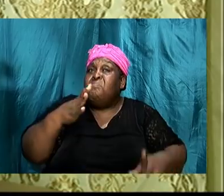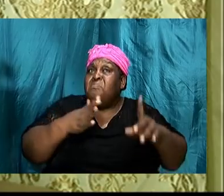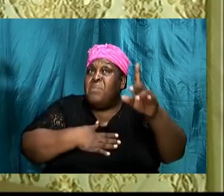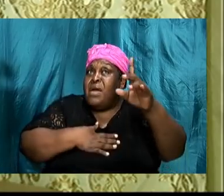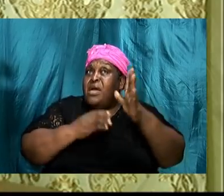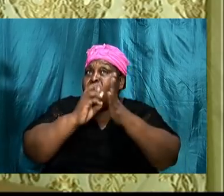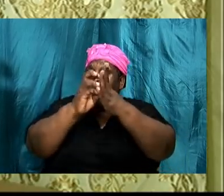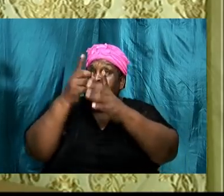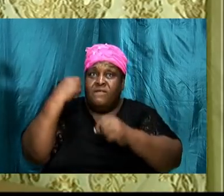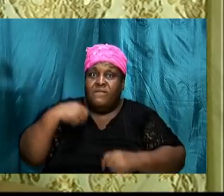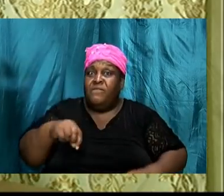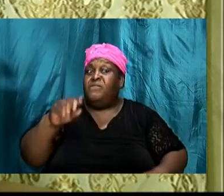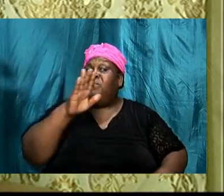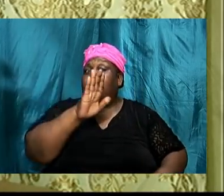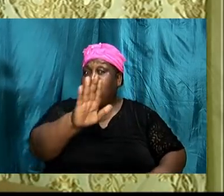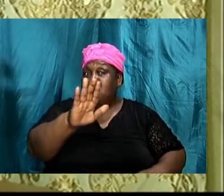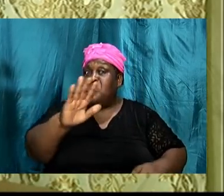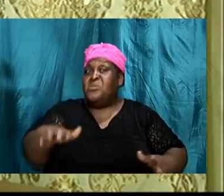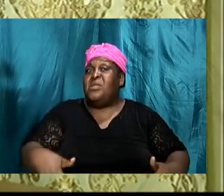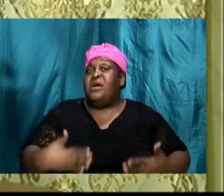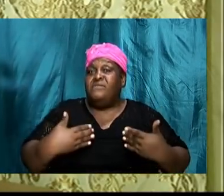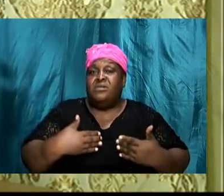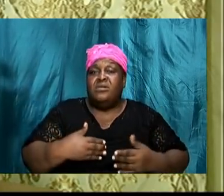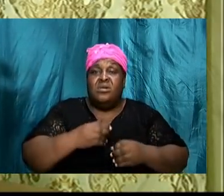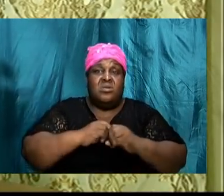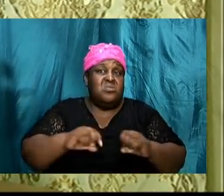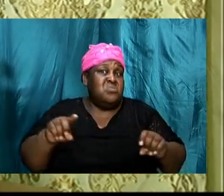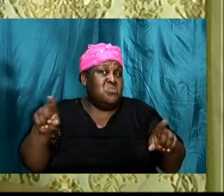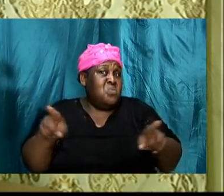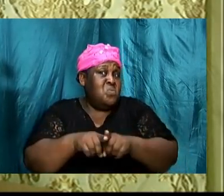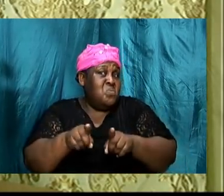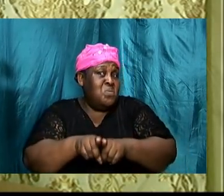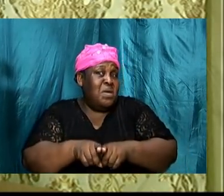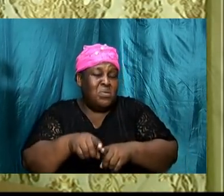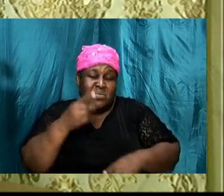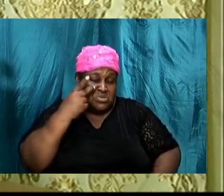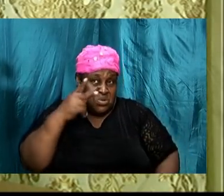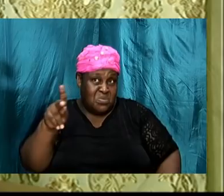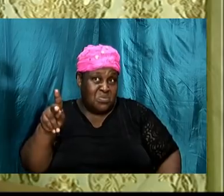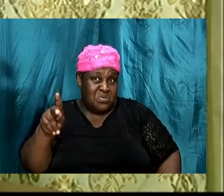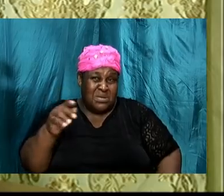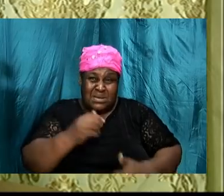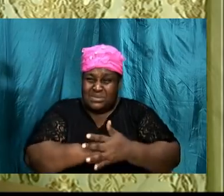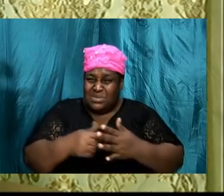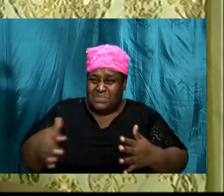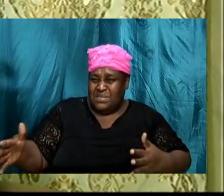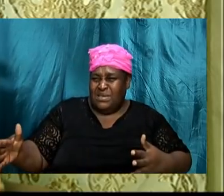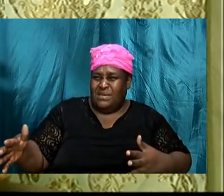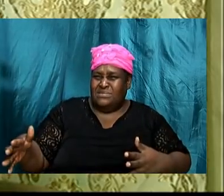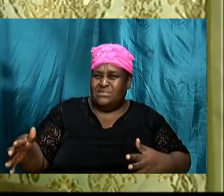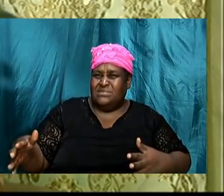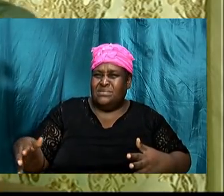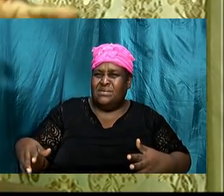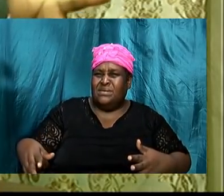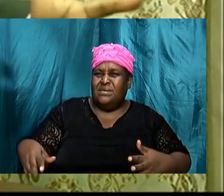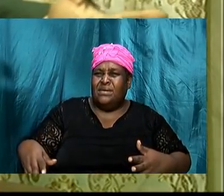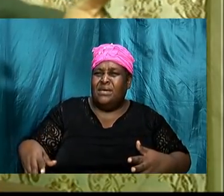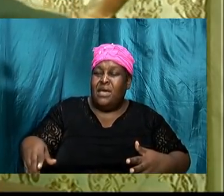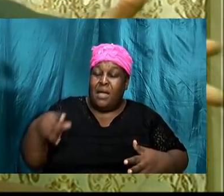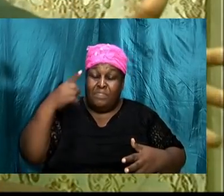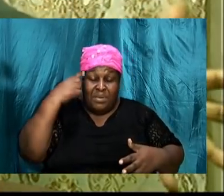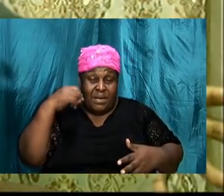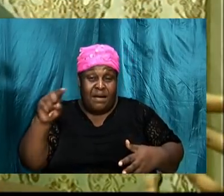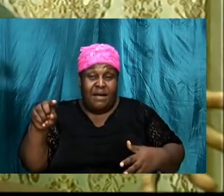then know I don't like how she look I don't like certain things and then because I like